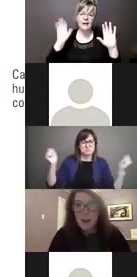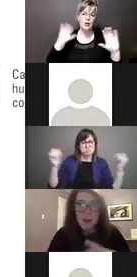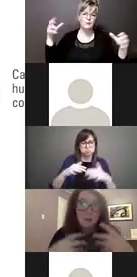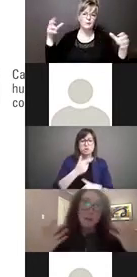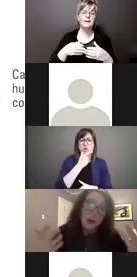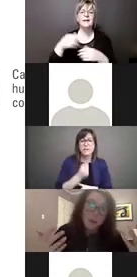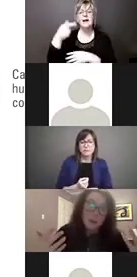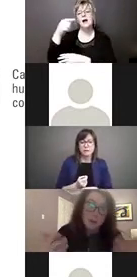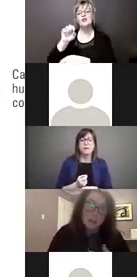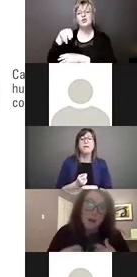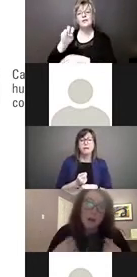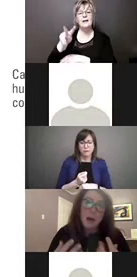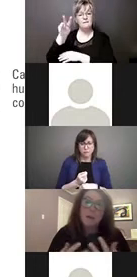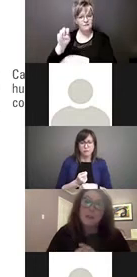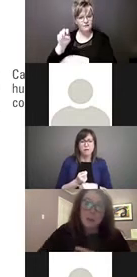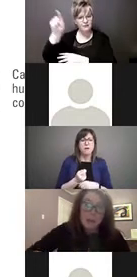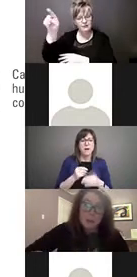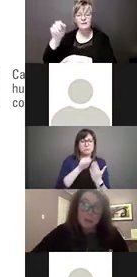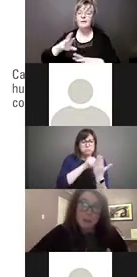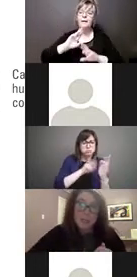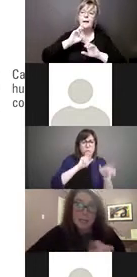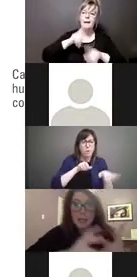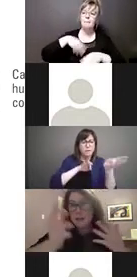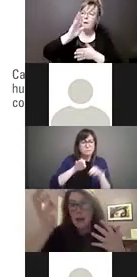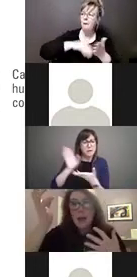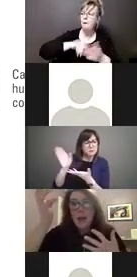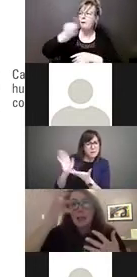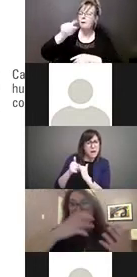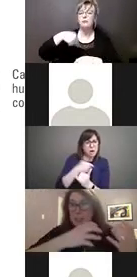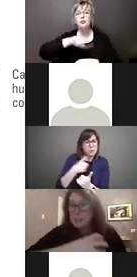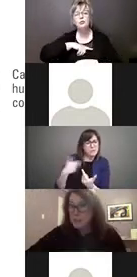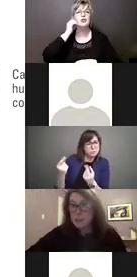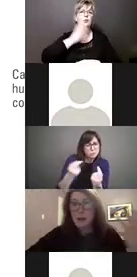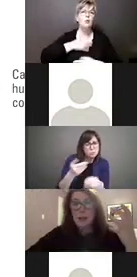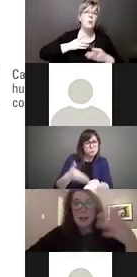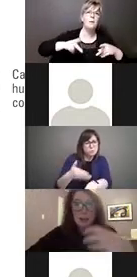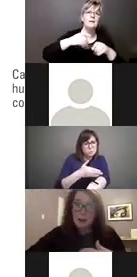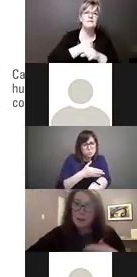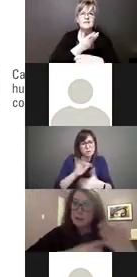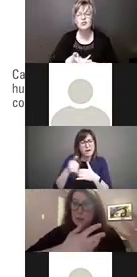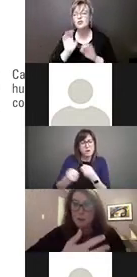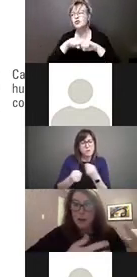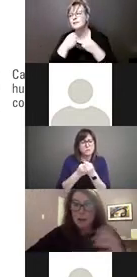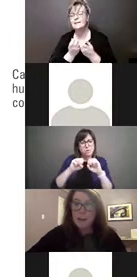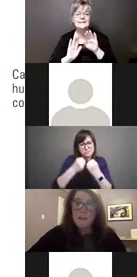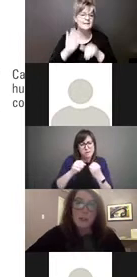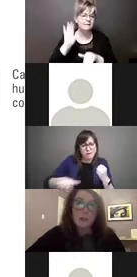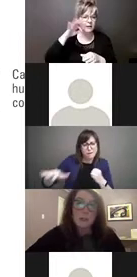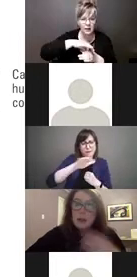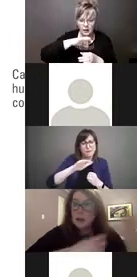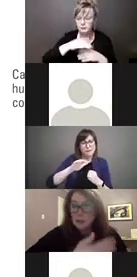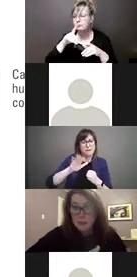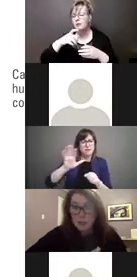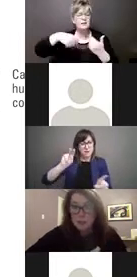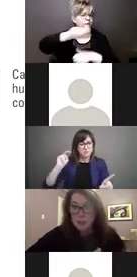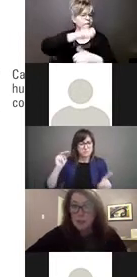and provide reports about how they're doing and provide reports and civil society and others provide their views.